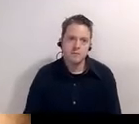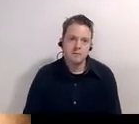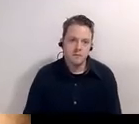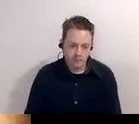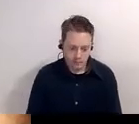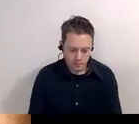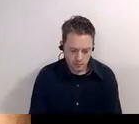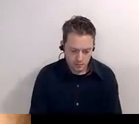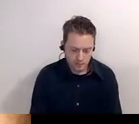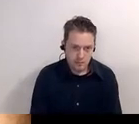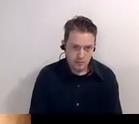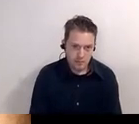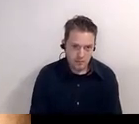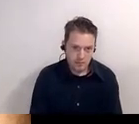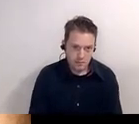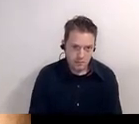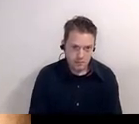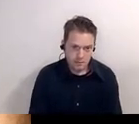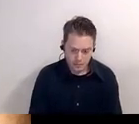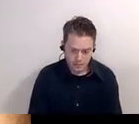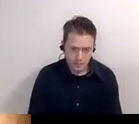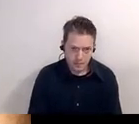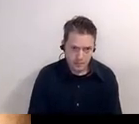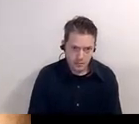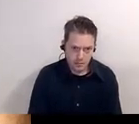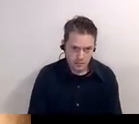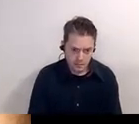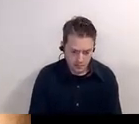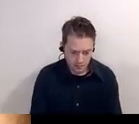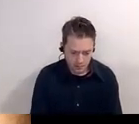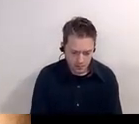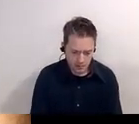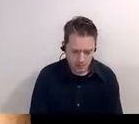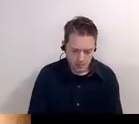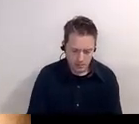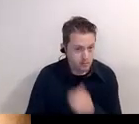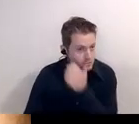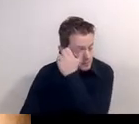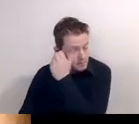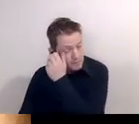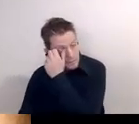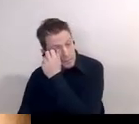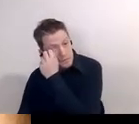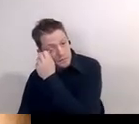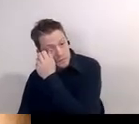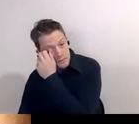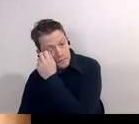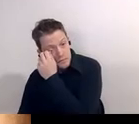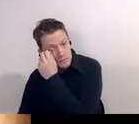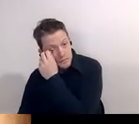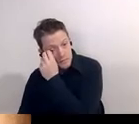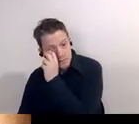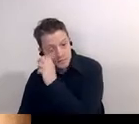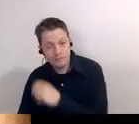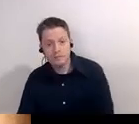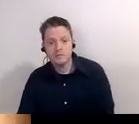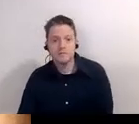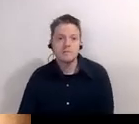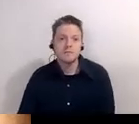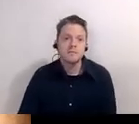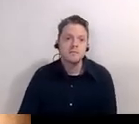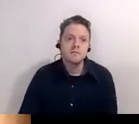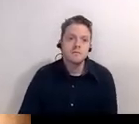lived on this corner so the namesake you know the story goes the train company tried to buy land from pratsburg they said uh